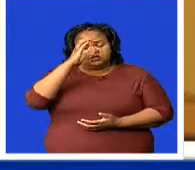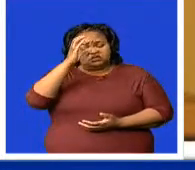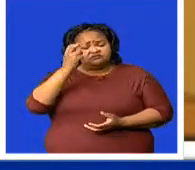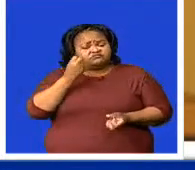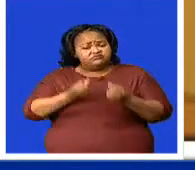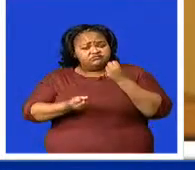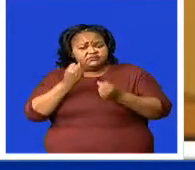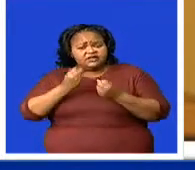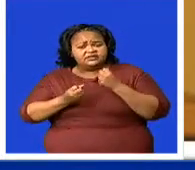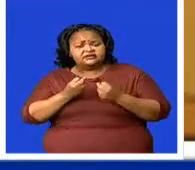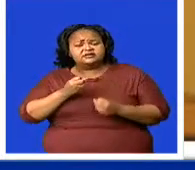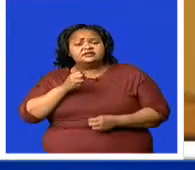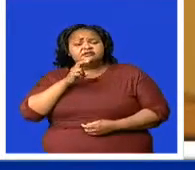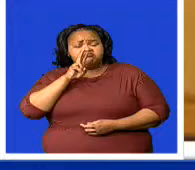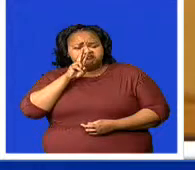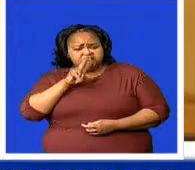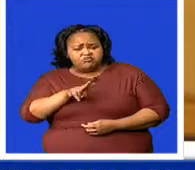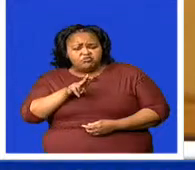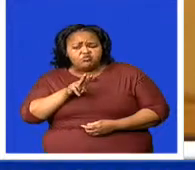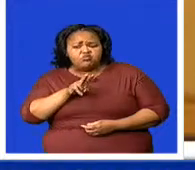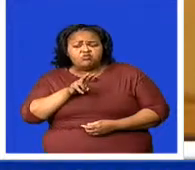of justice would be better served.